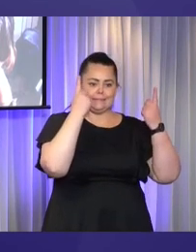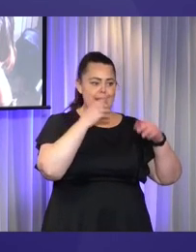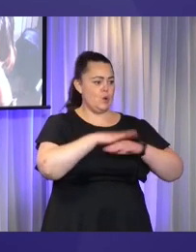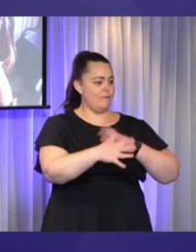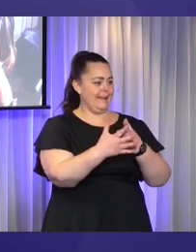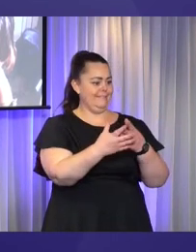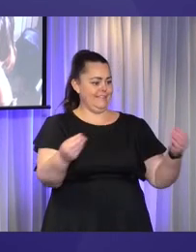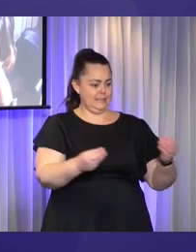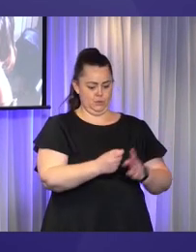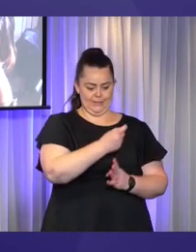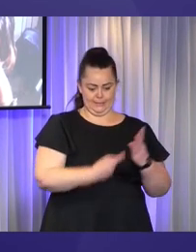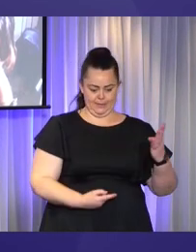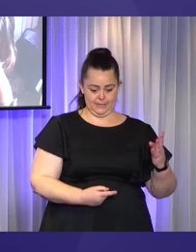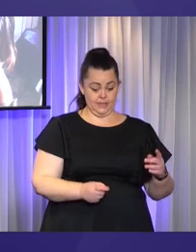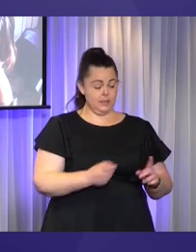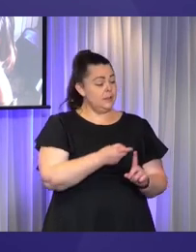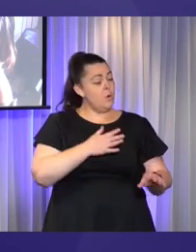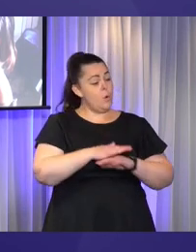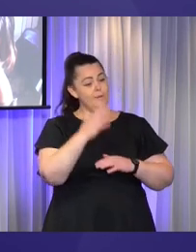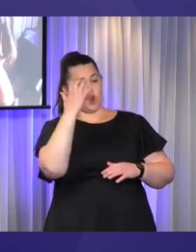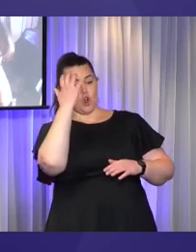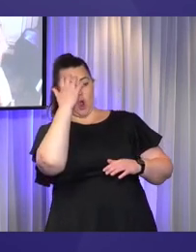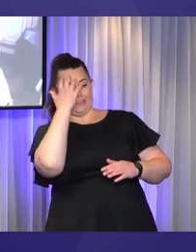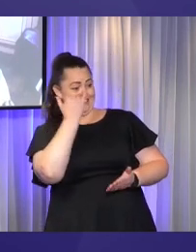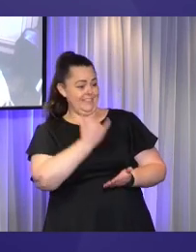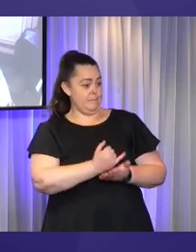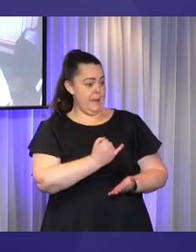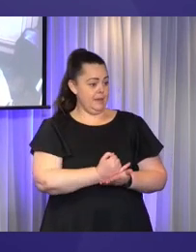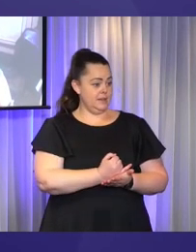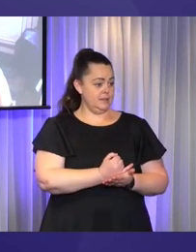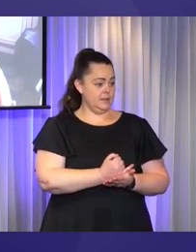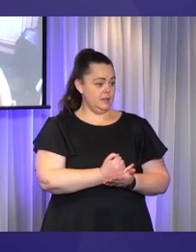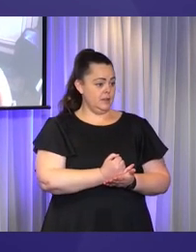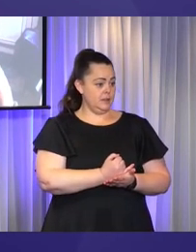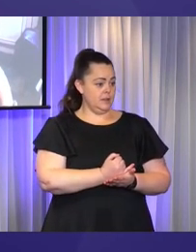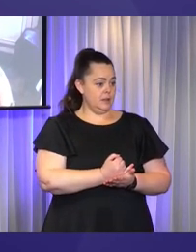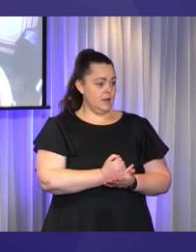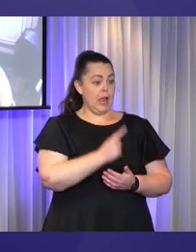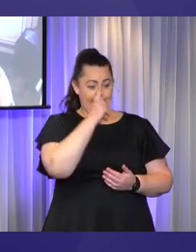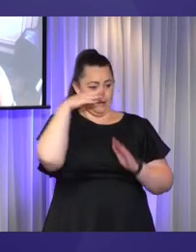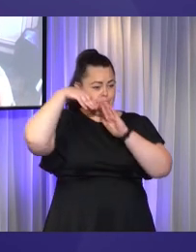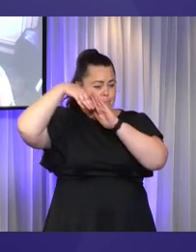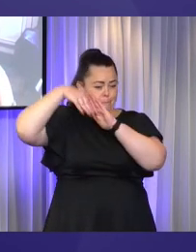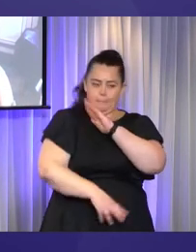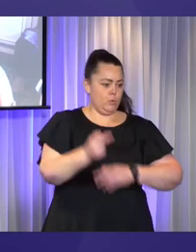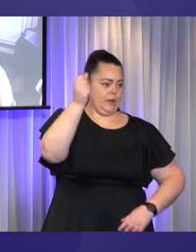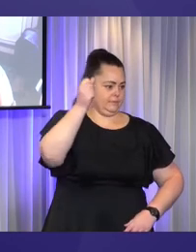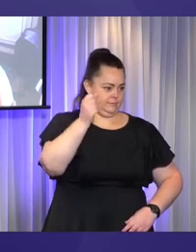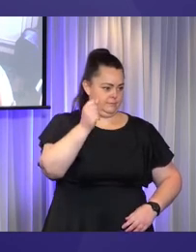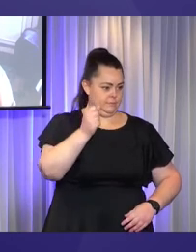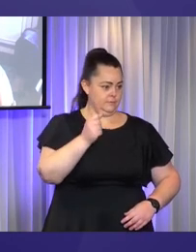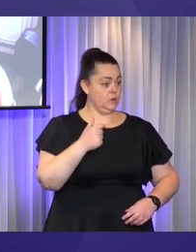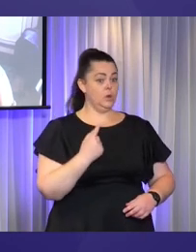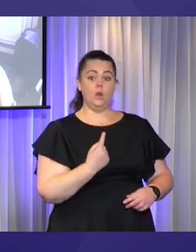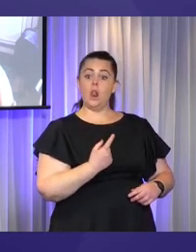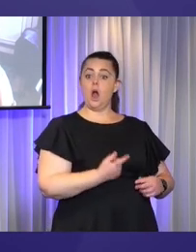is that your level of capacity can vary very, very quickly. That one moment I can be functioning incredibly well and on top of my